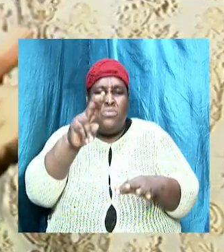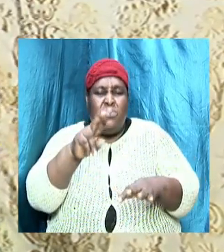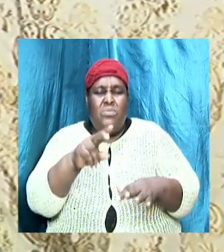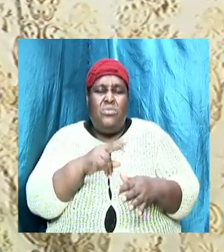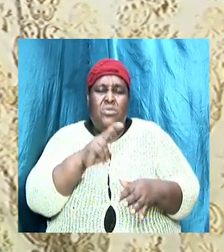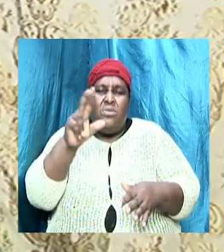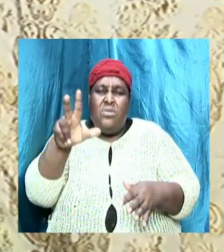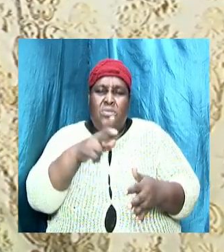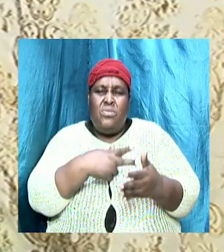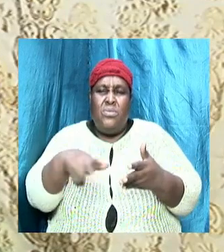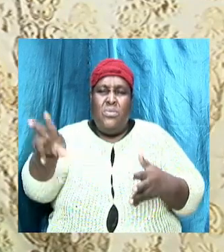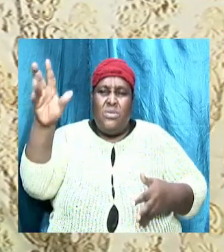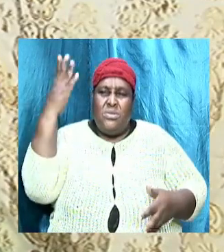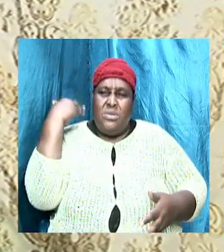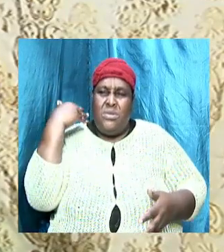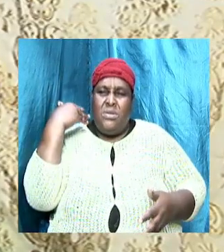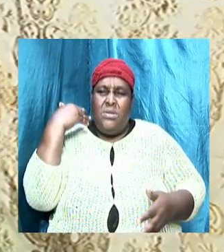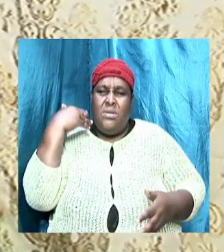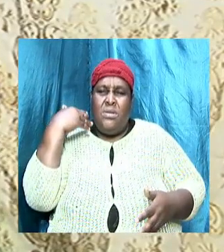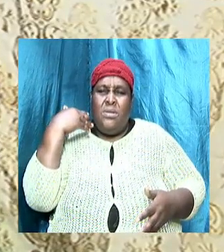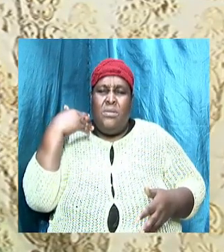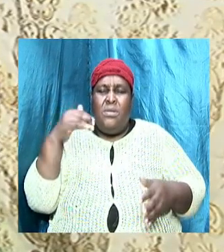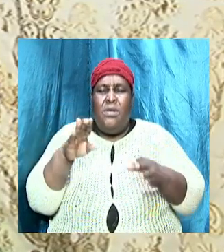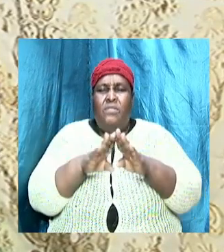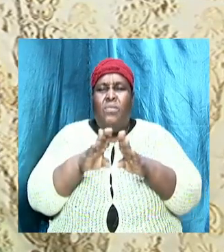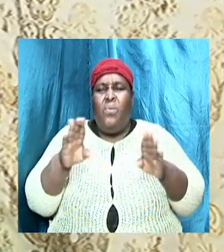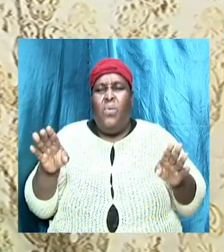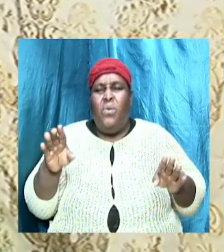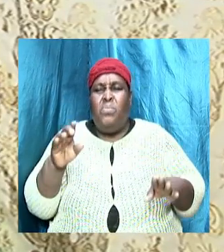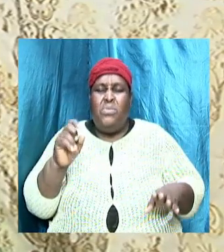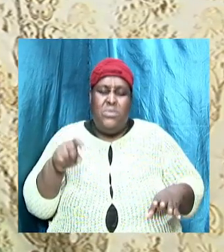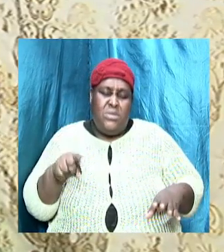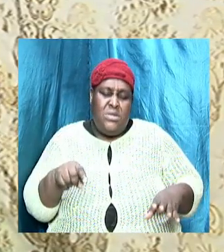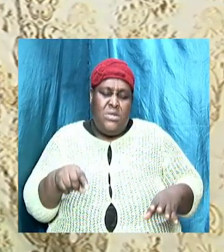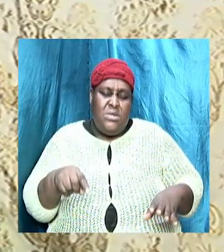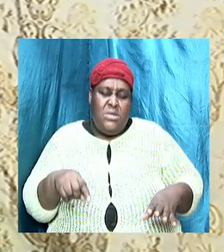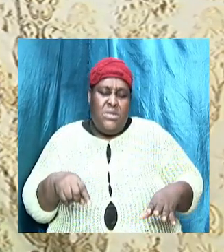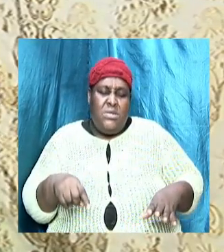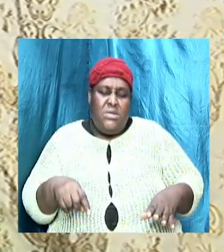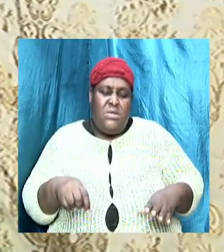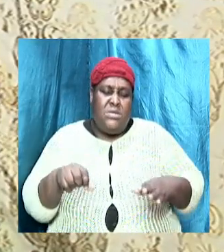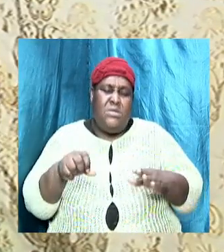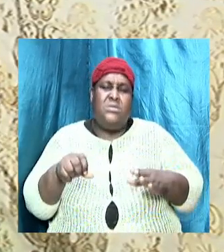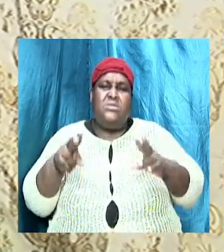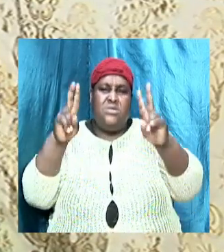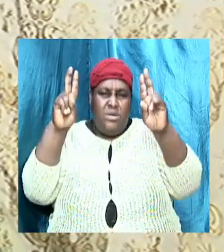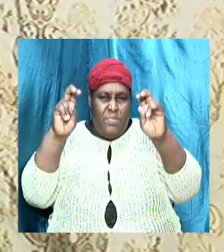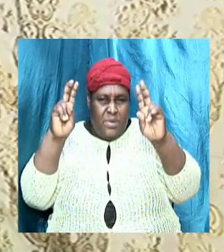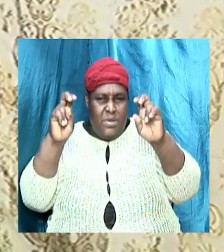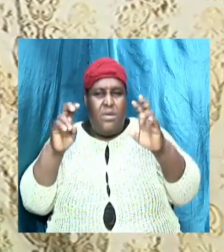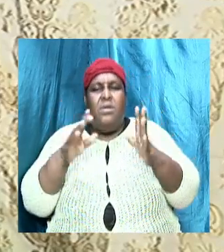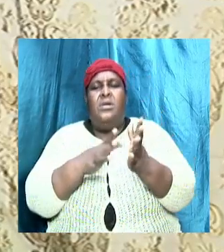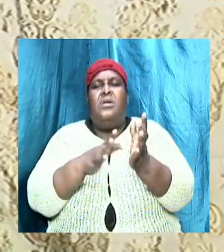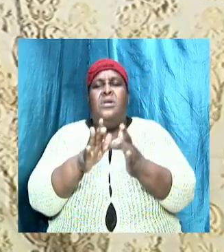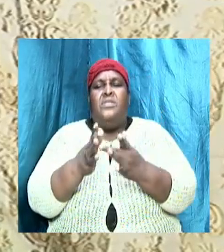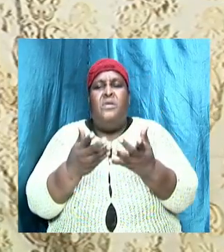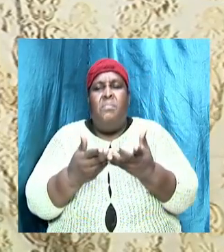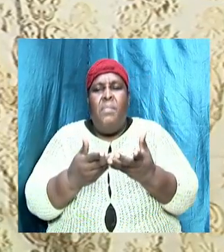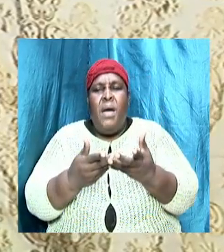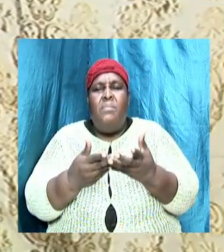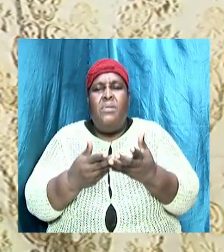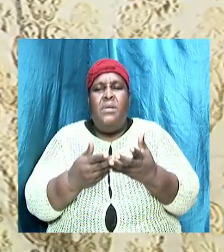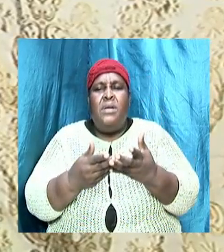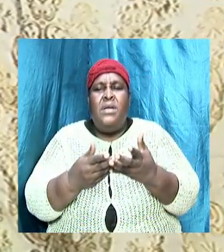three weeks ago, when we have opened this subject, that the Bible spent